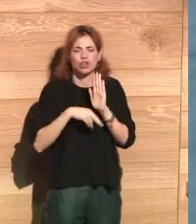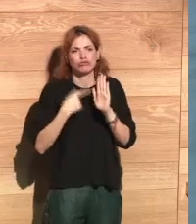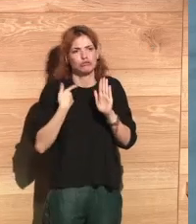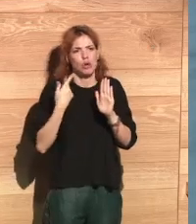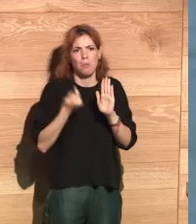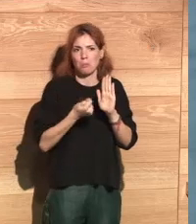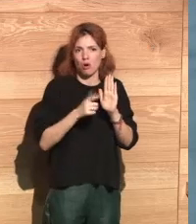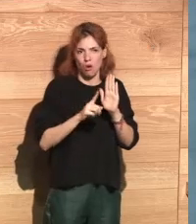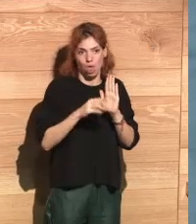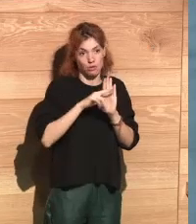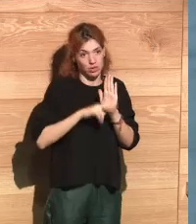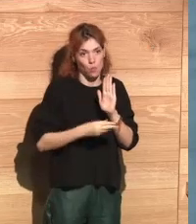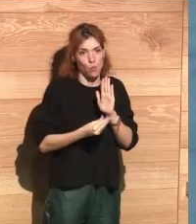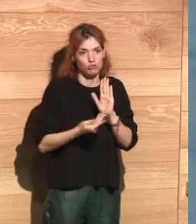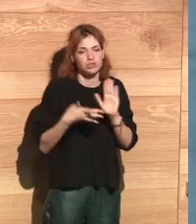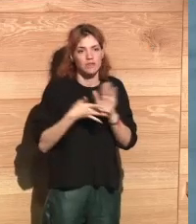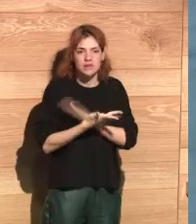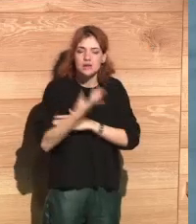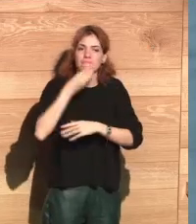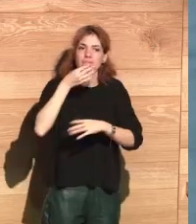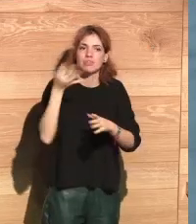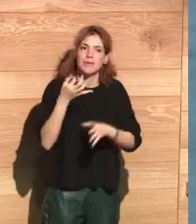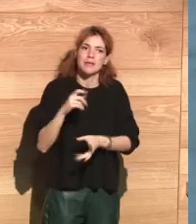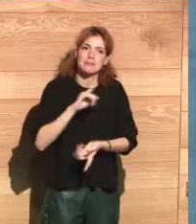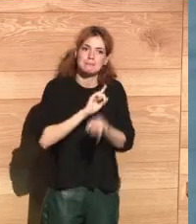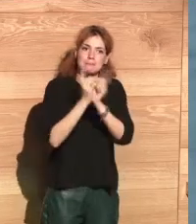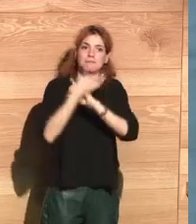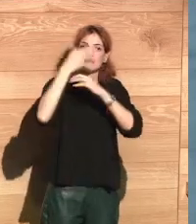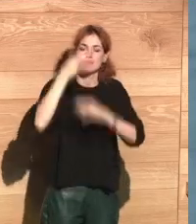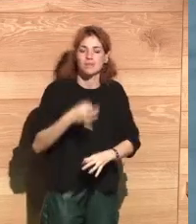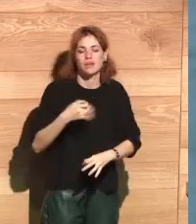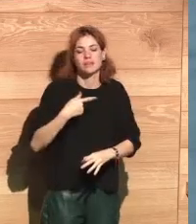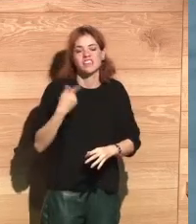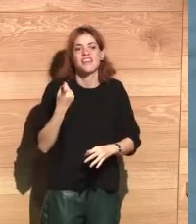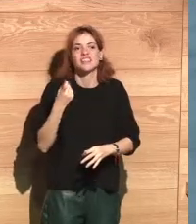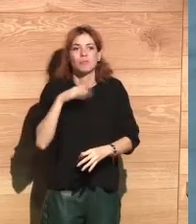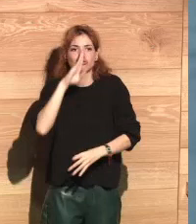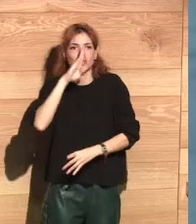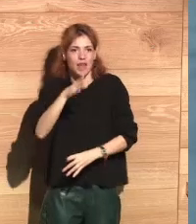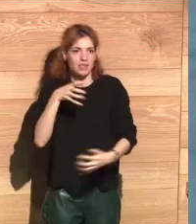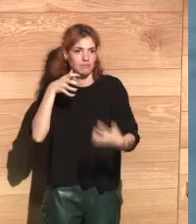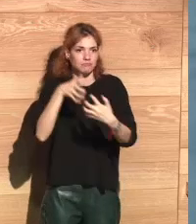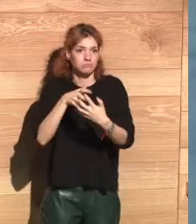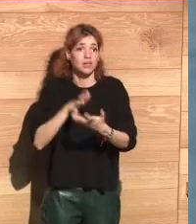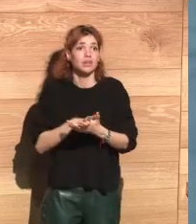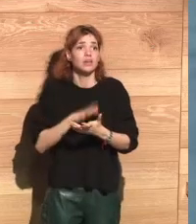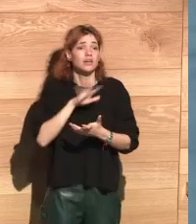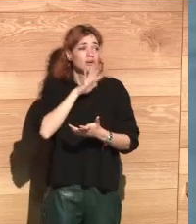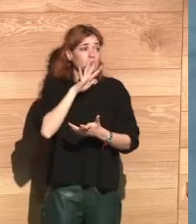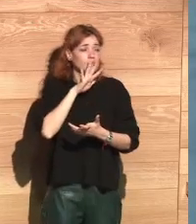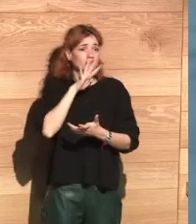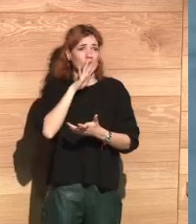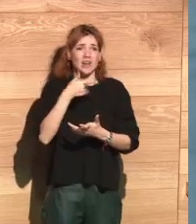health sector, with all the challenges that this entails, that are great challenges. And we need to come closer to that,